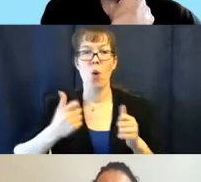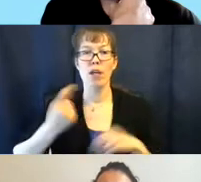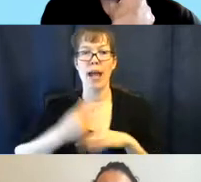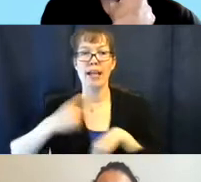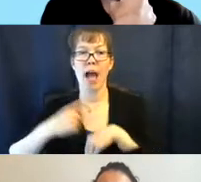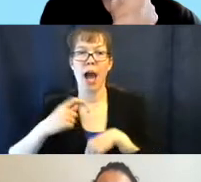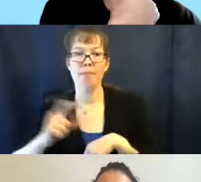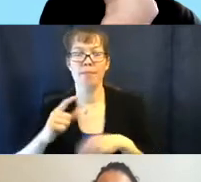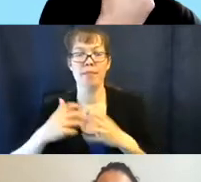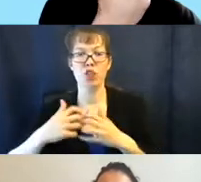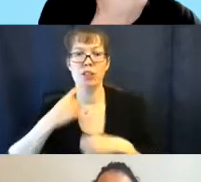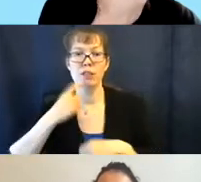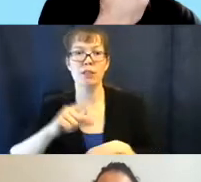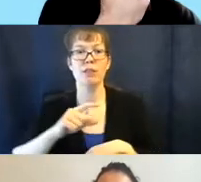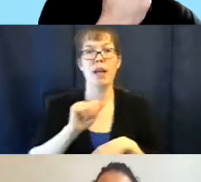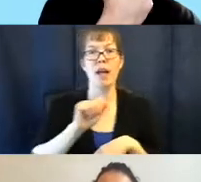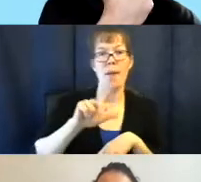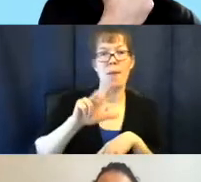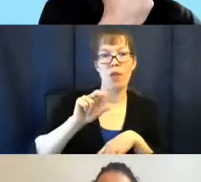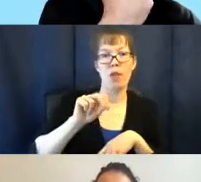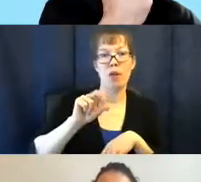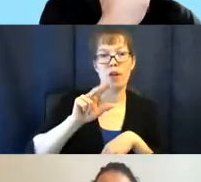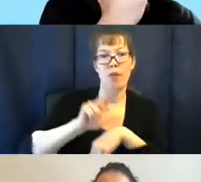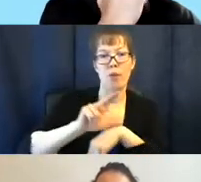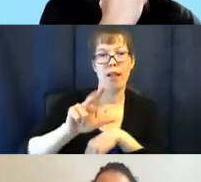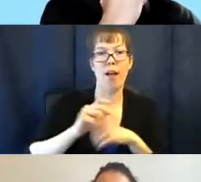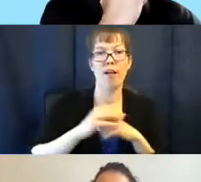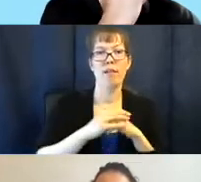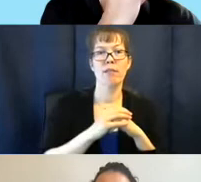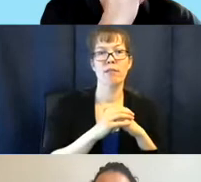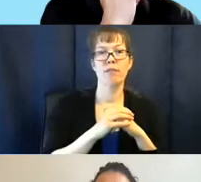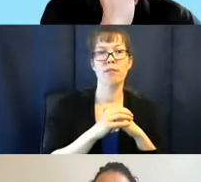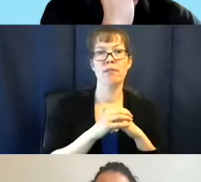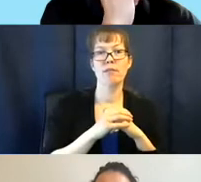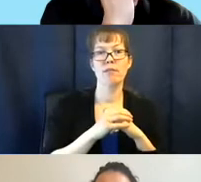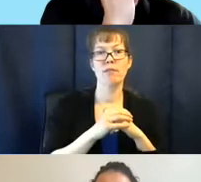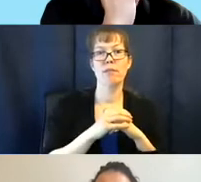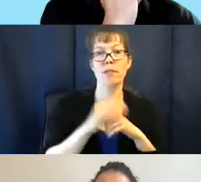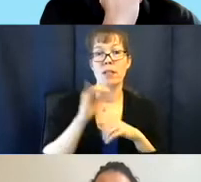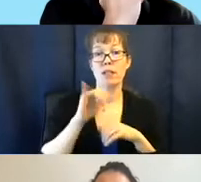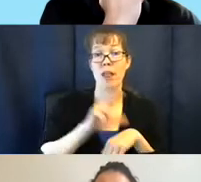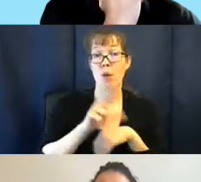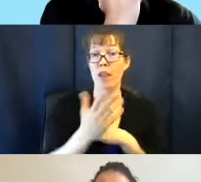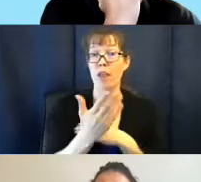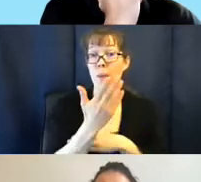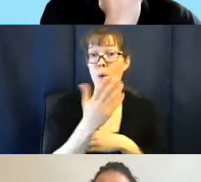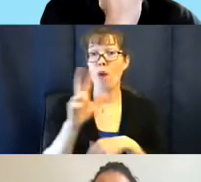April 30th at 3 o'clock. Is that 3 o'clock in the morning or in the afternoon?